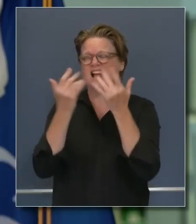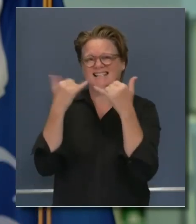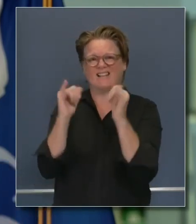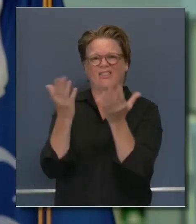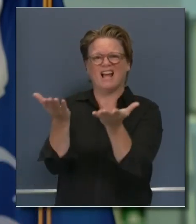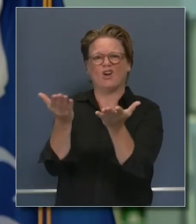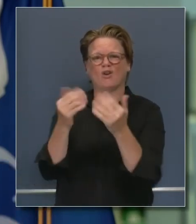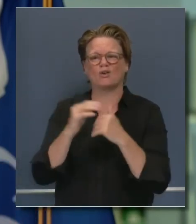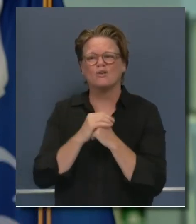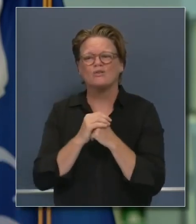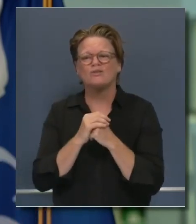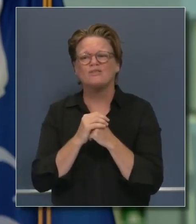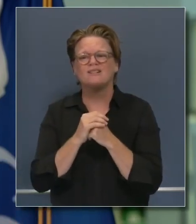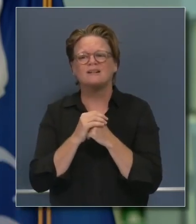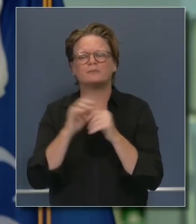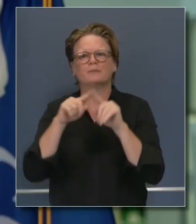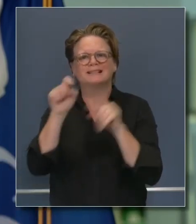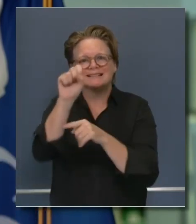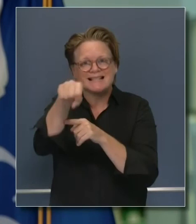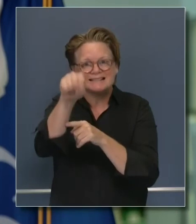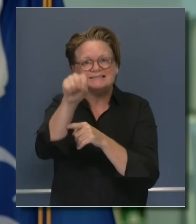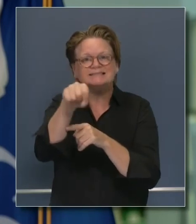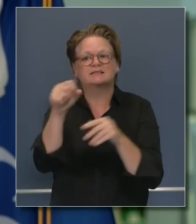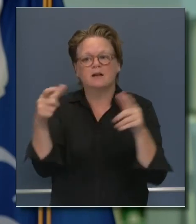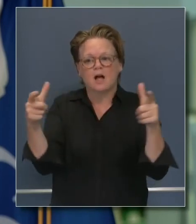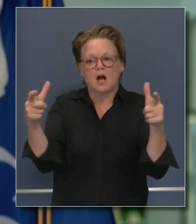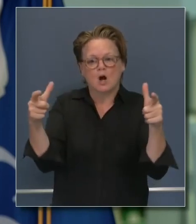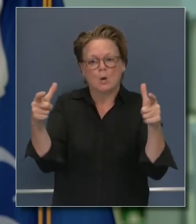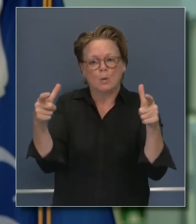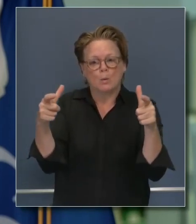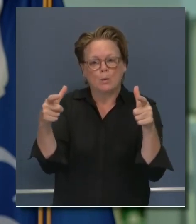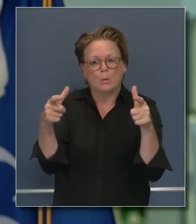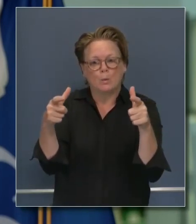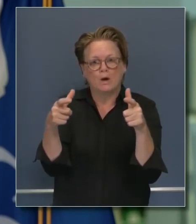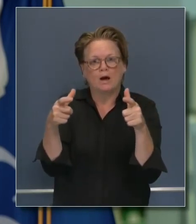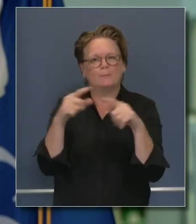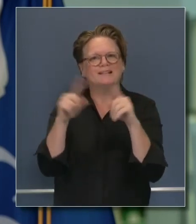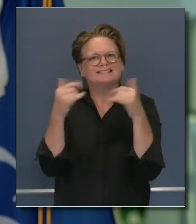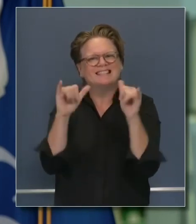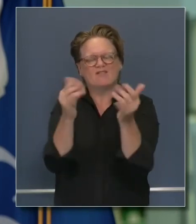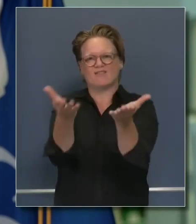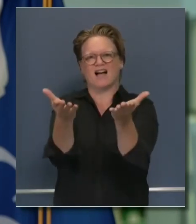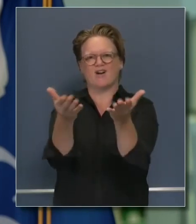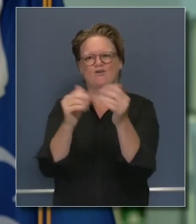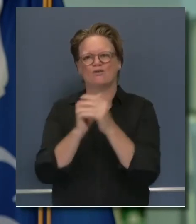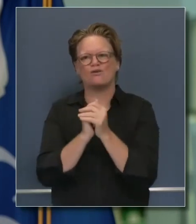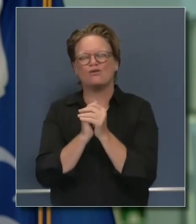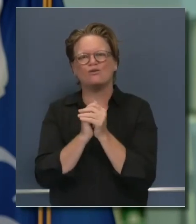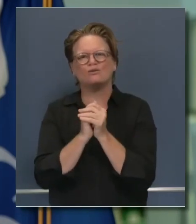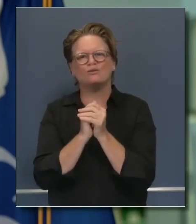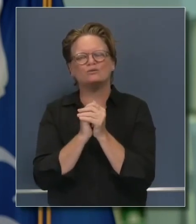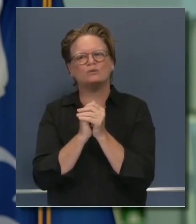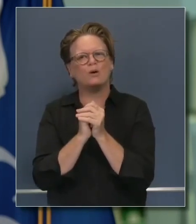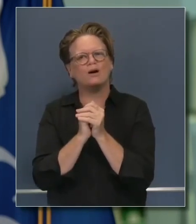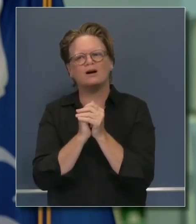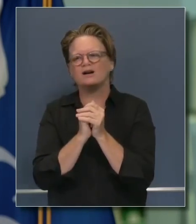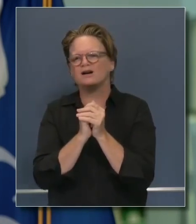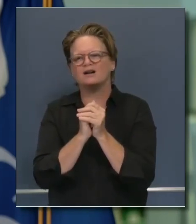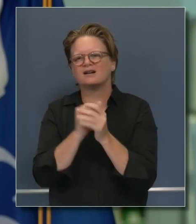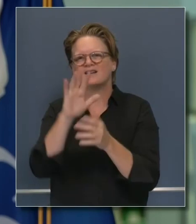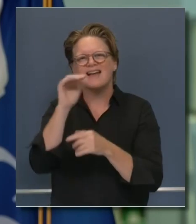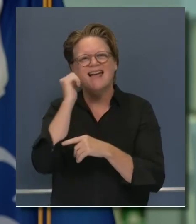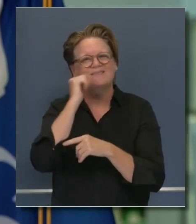begin to decline, but growth nonetheless in terms of positive cases coming in every single day, death